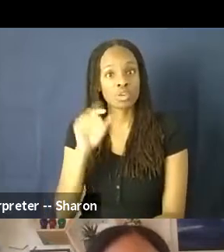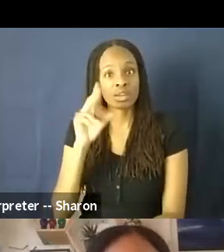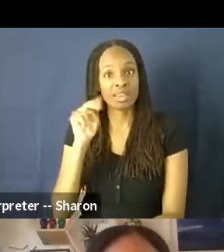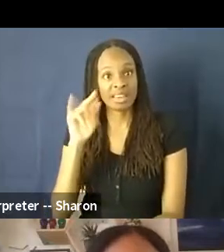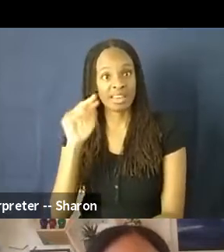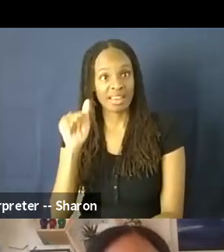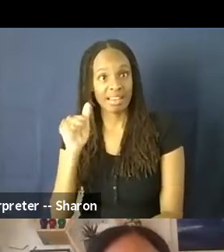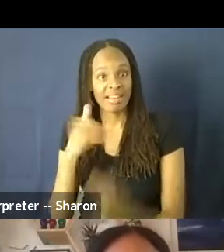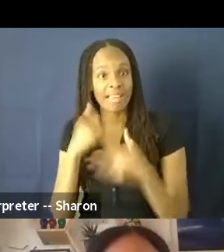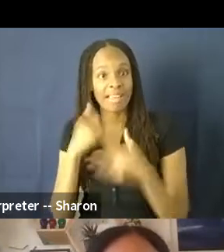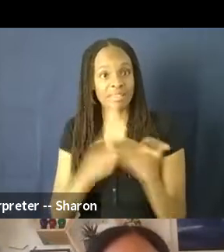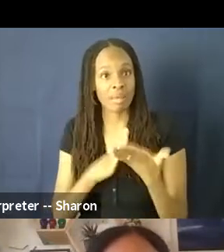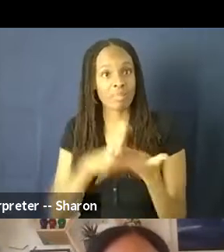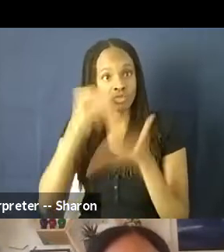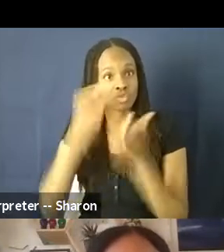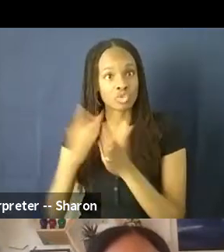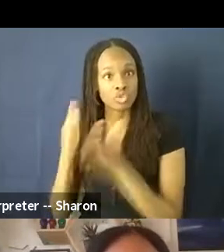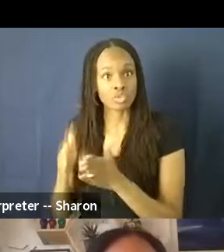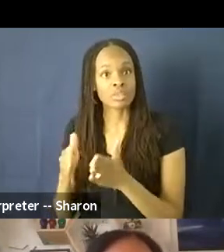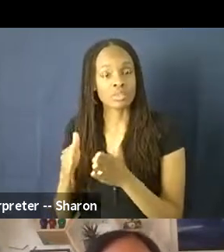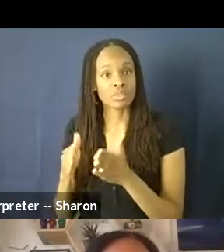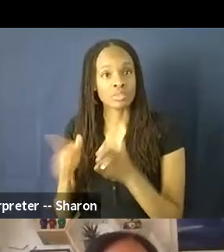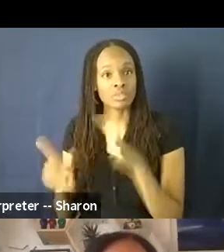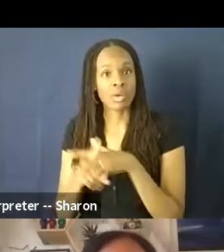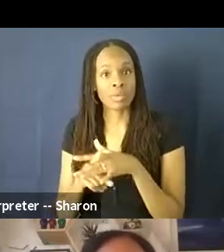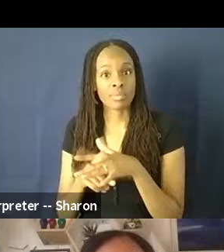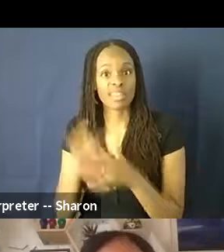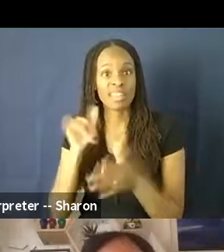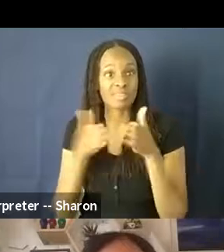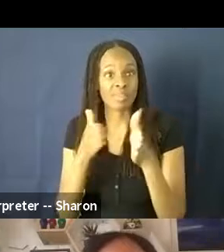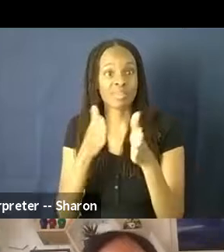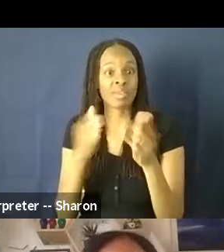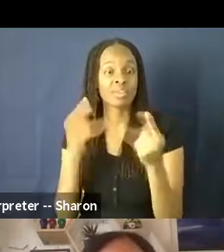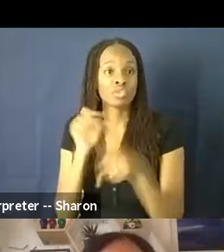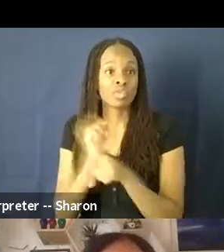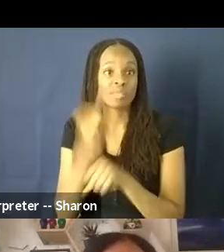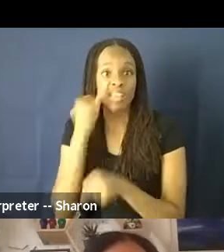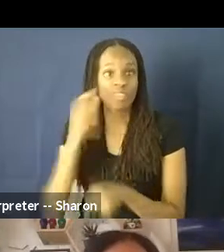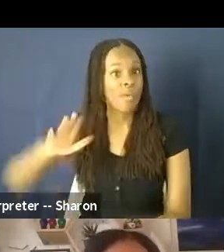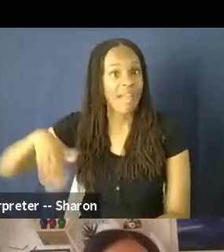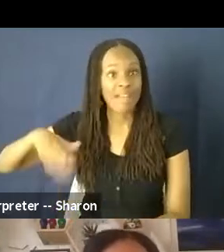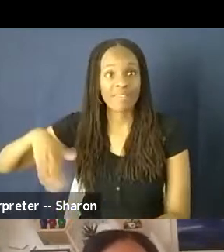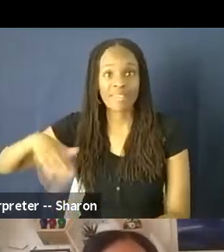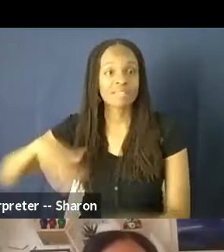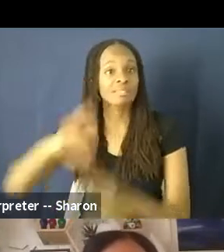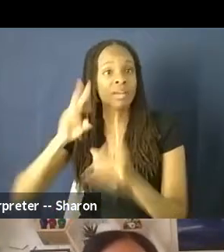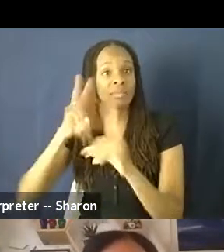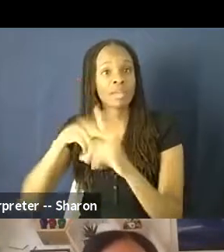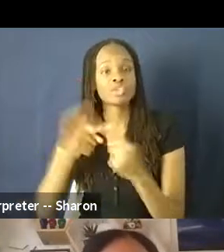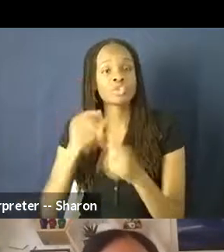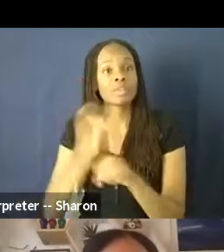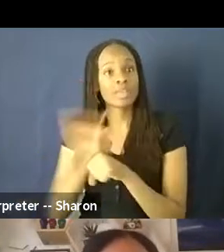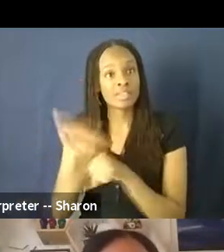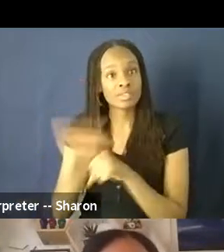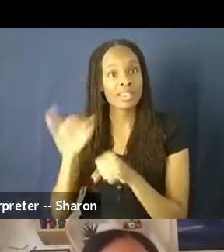but it's a pathway to jobs. So if you haven't applied to any of the internships that the Television Academy Foundation